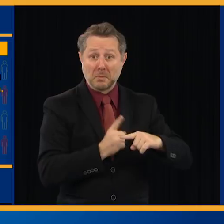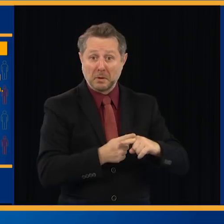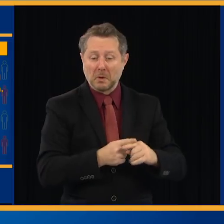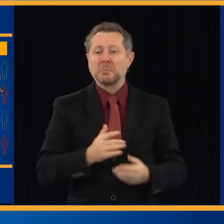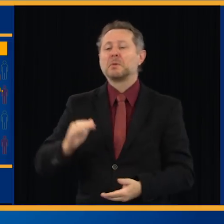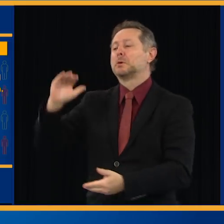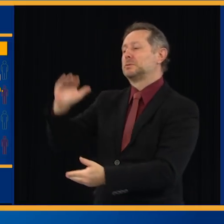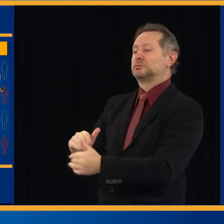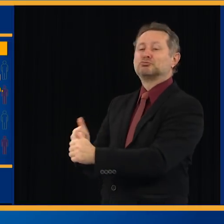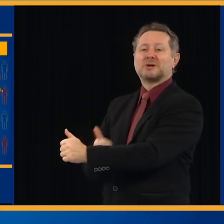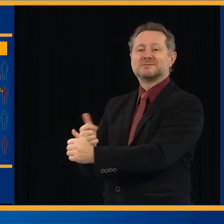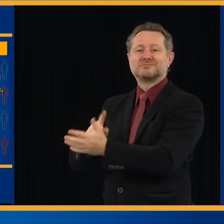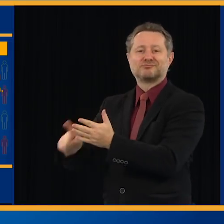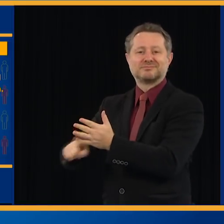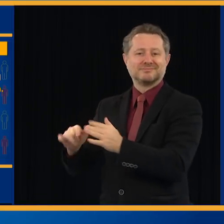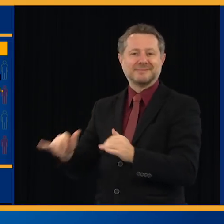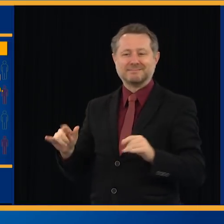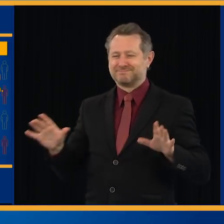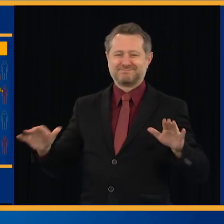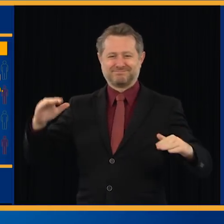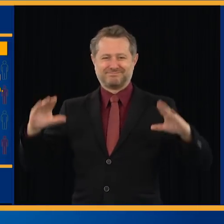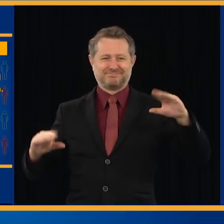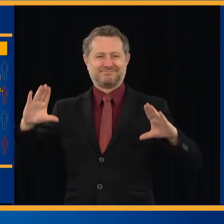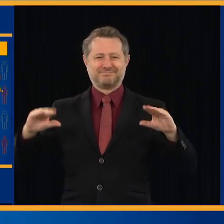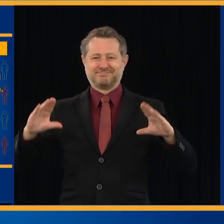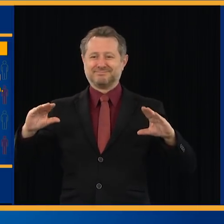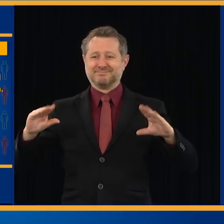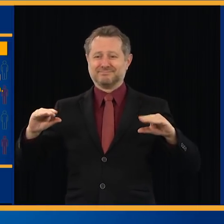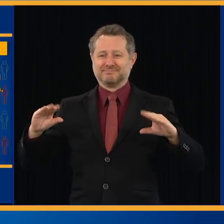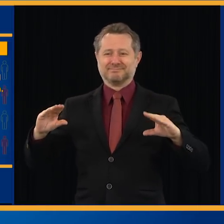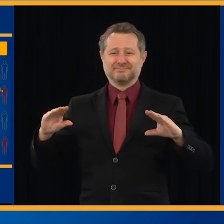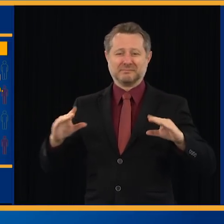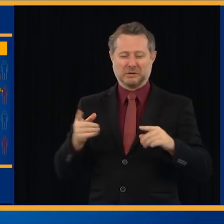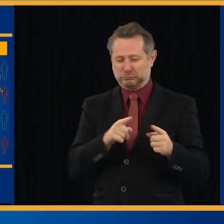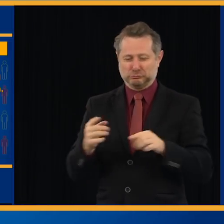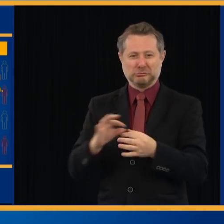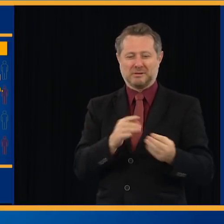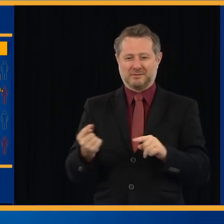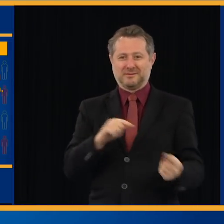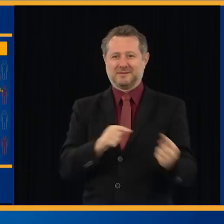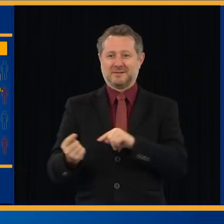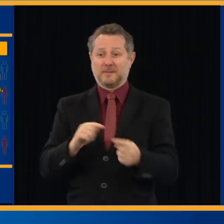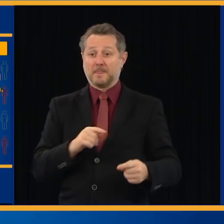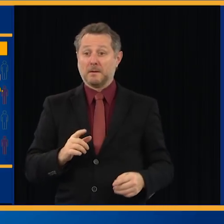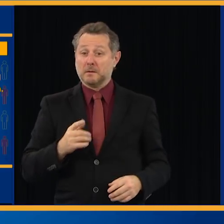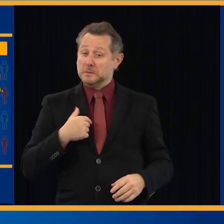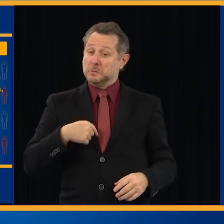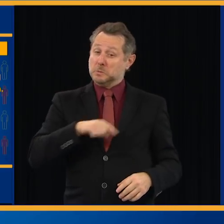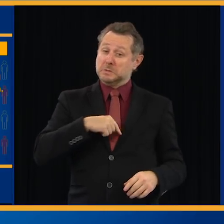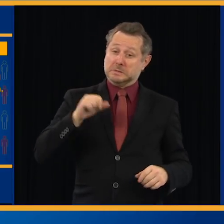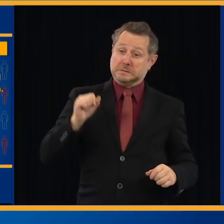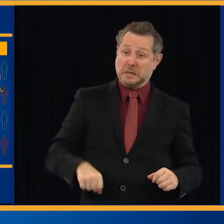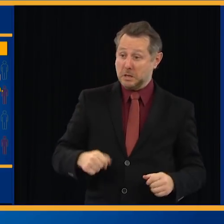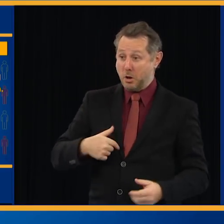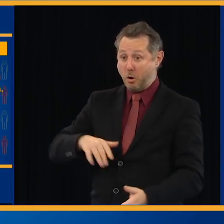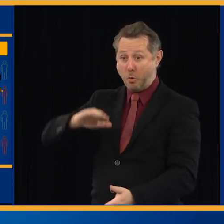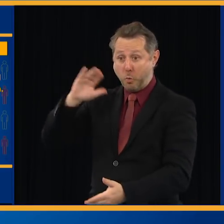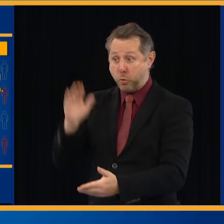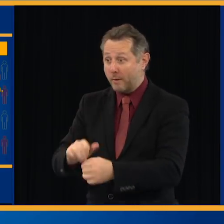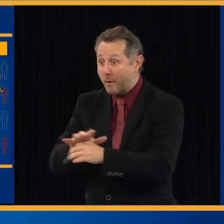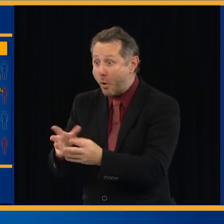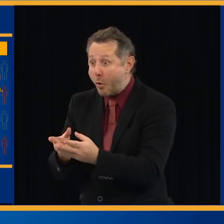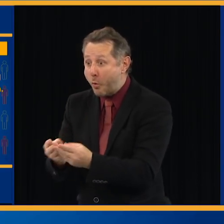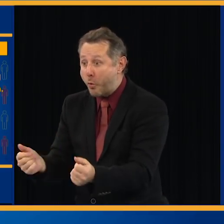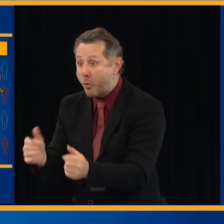things are all linked, right? The better you do at reducing the spread of the virus, the fewer people test positive